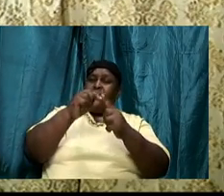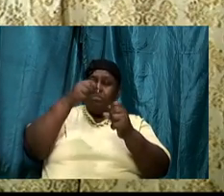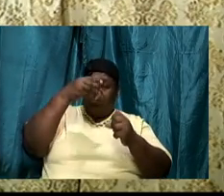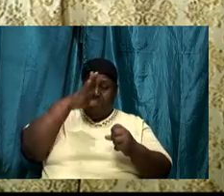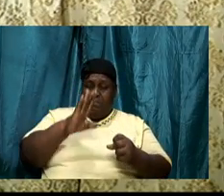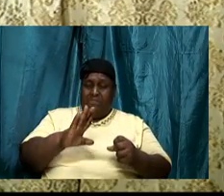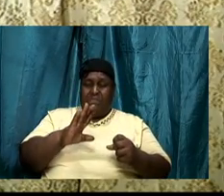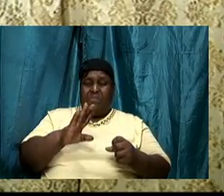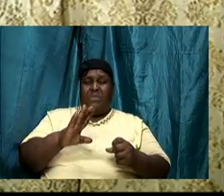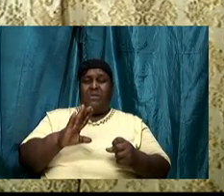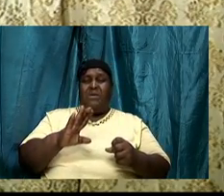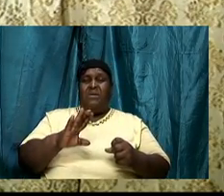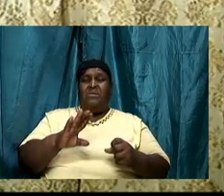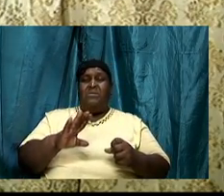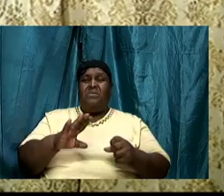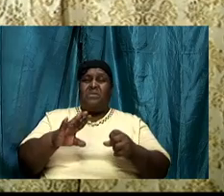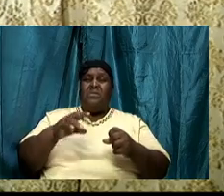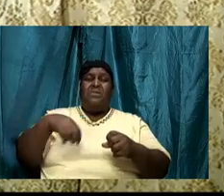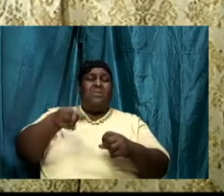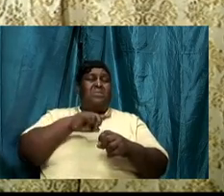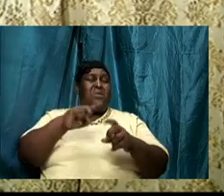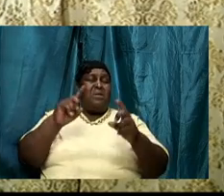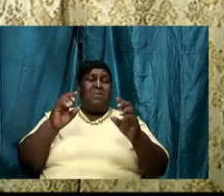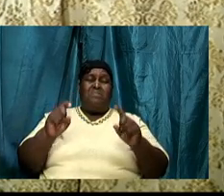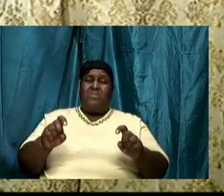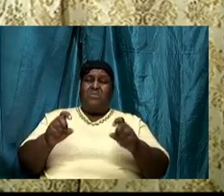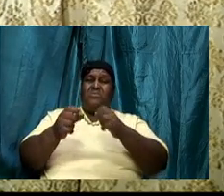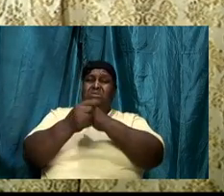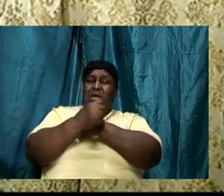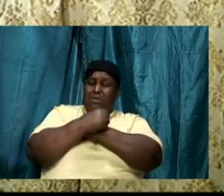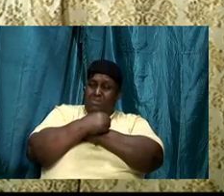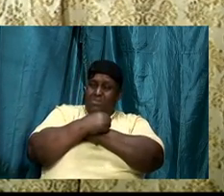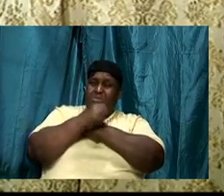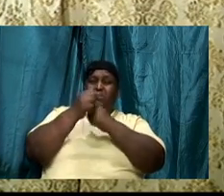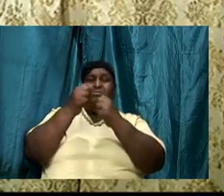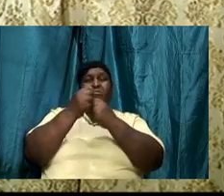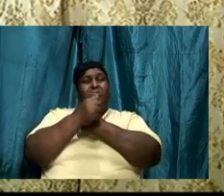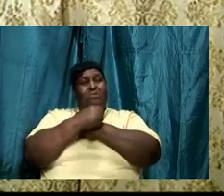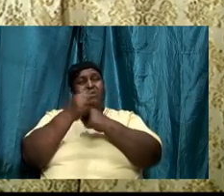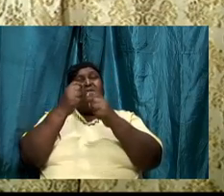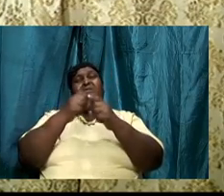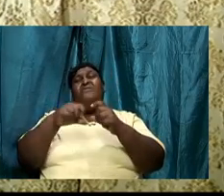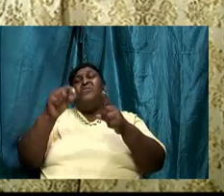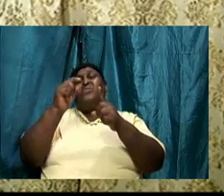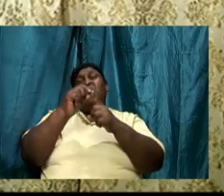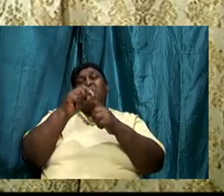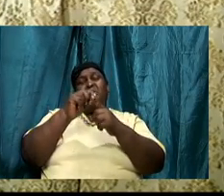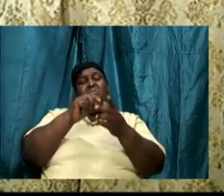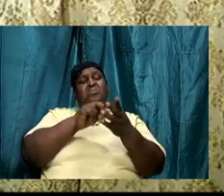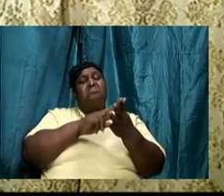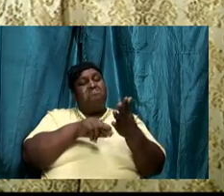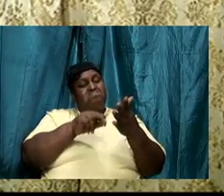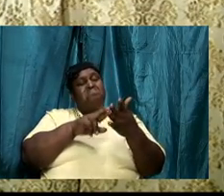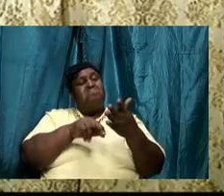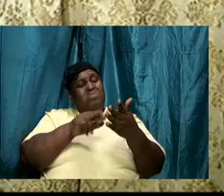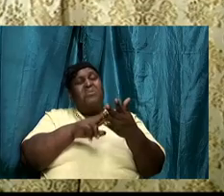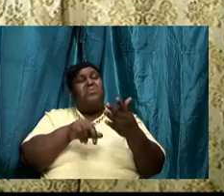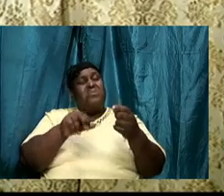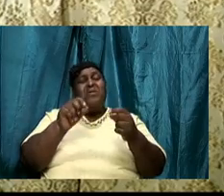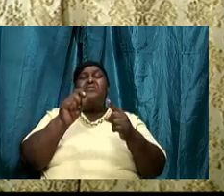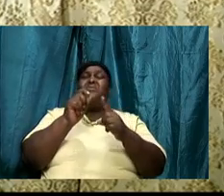of Almighty God. We must embrace the Word, we must love the Word, we must read the Word, we must